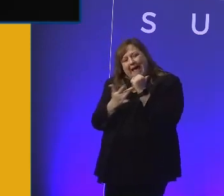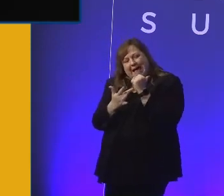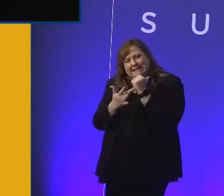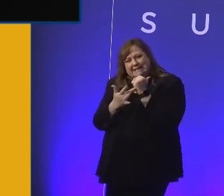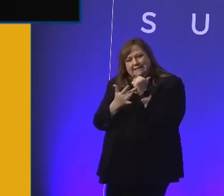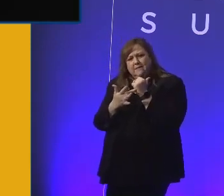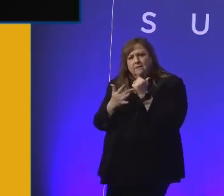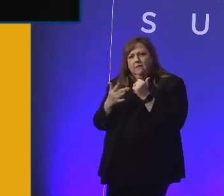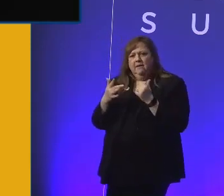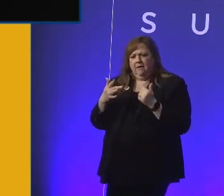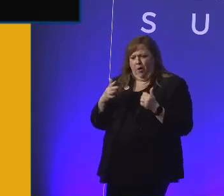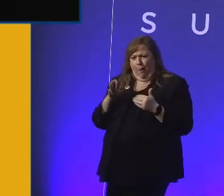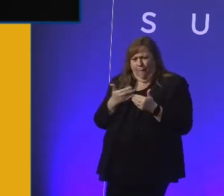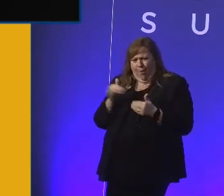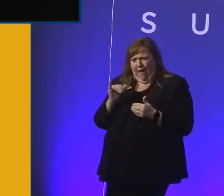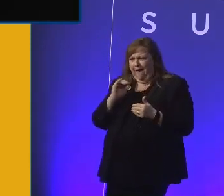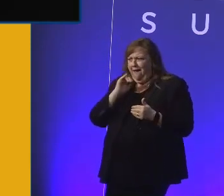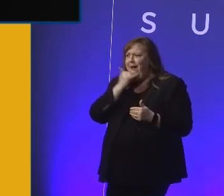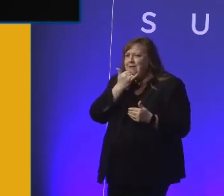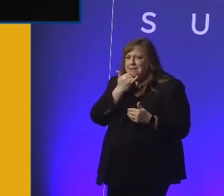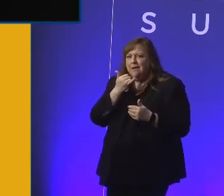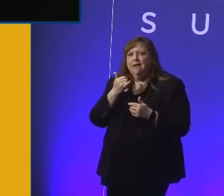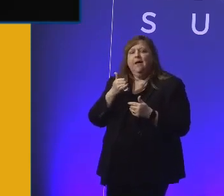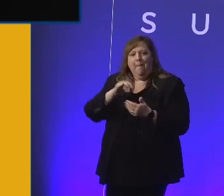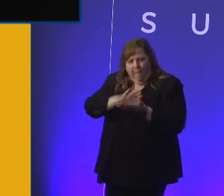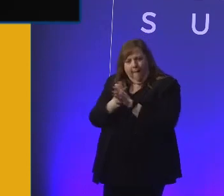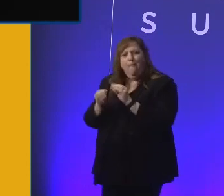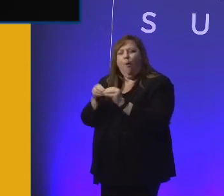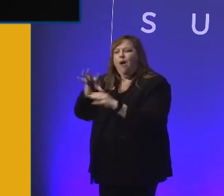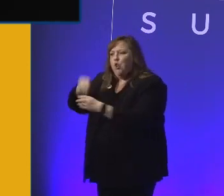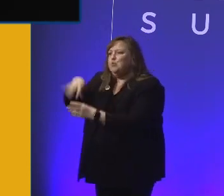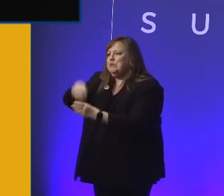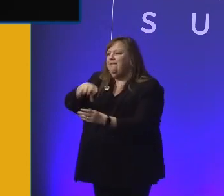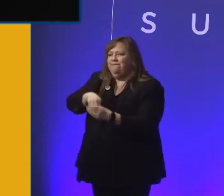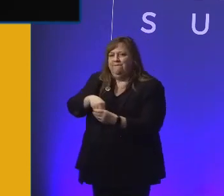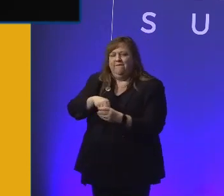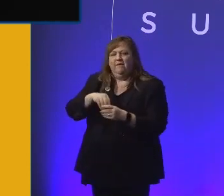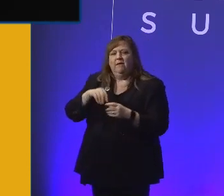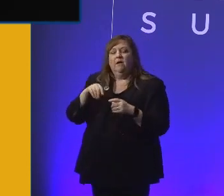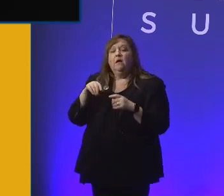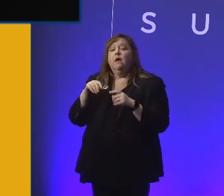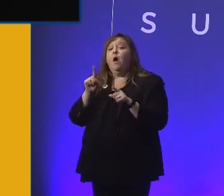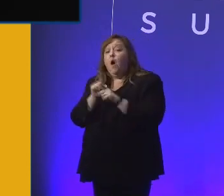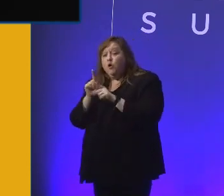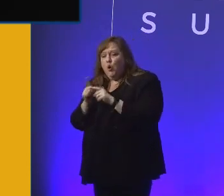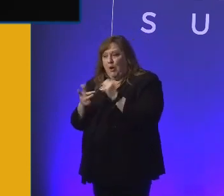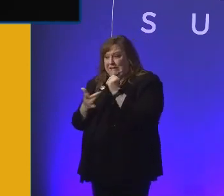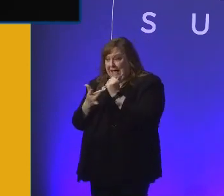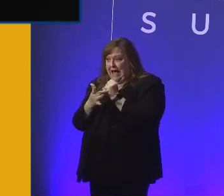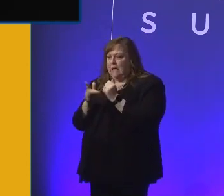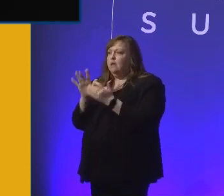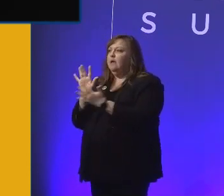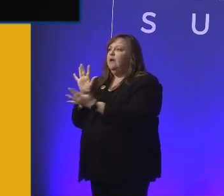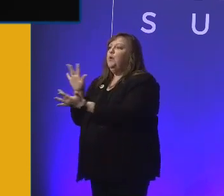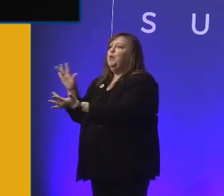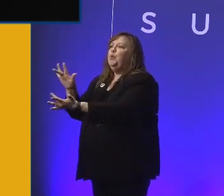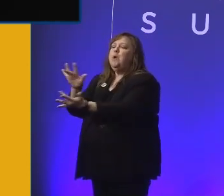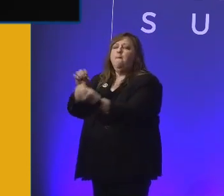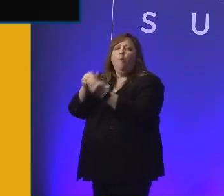through accident, is becoming more inclusive. But also, tech is reaching a wider audience.